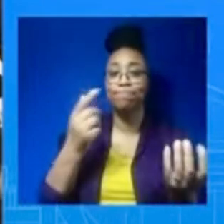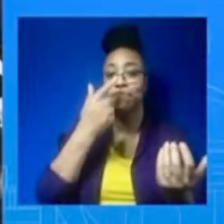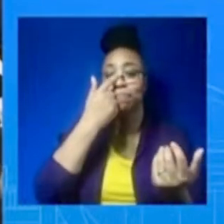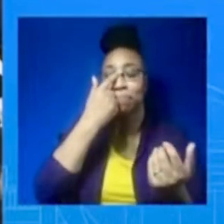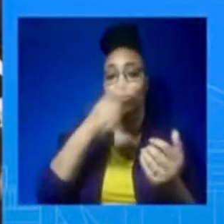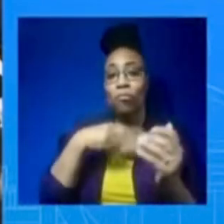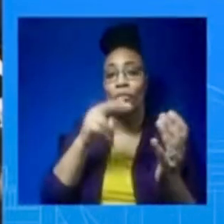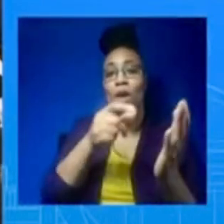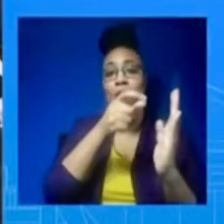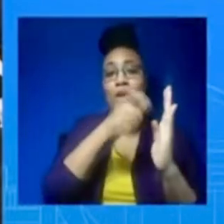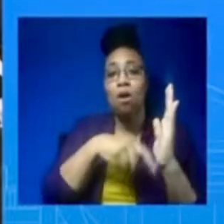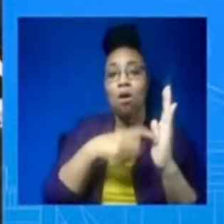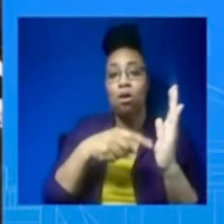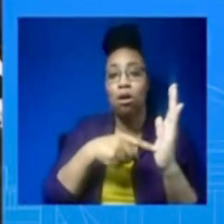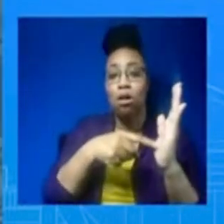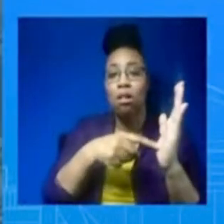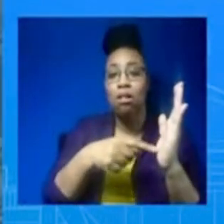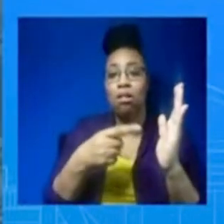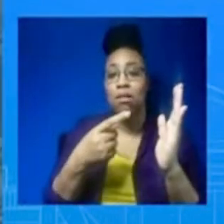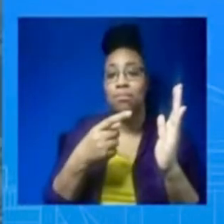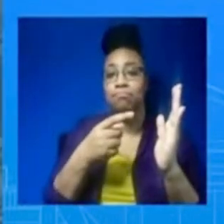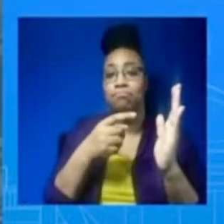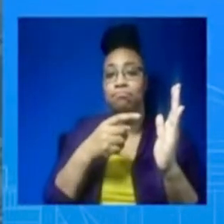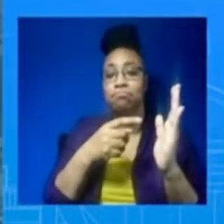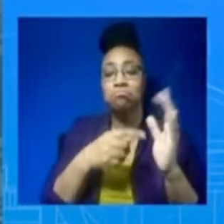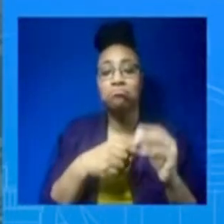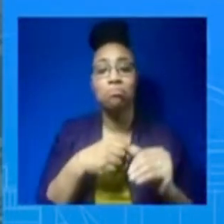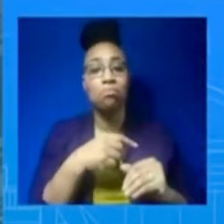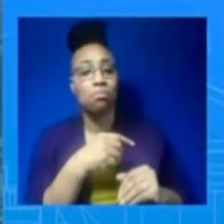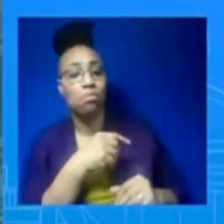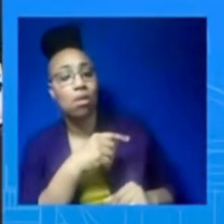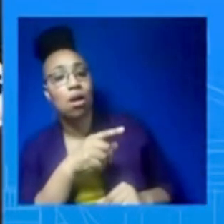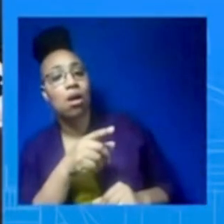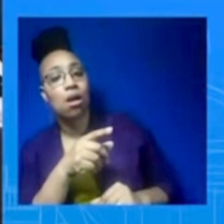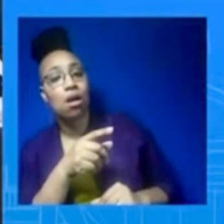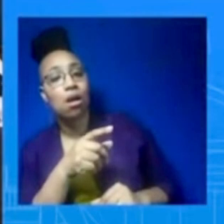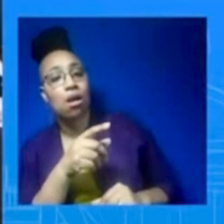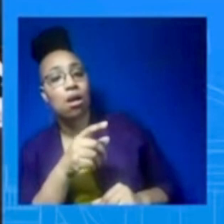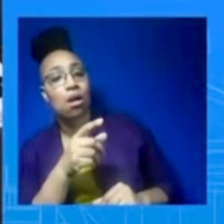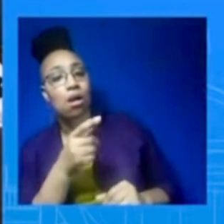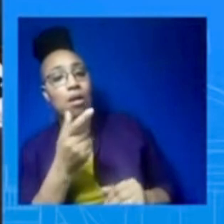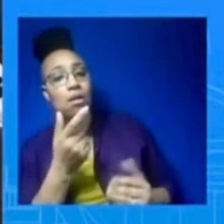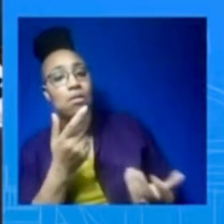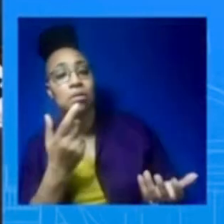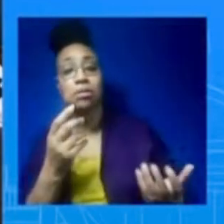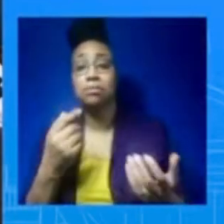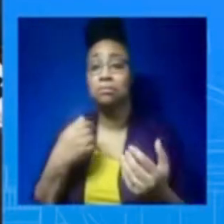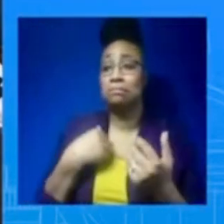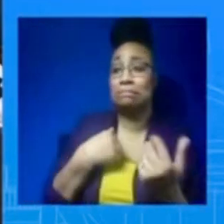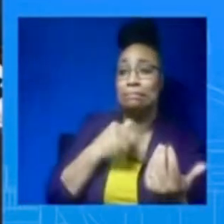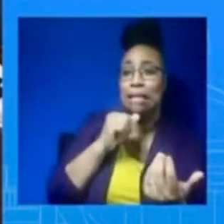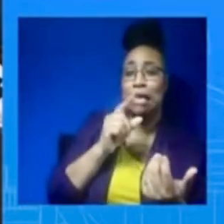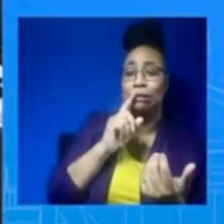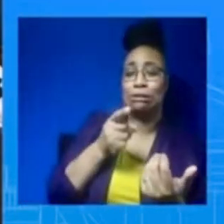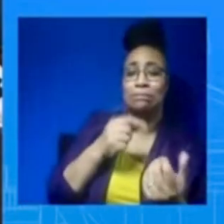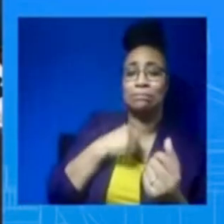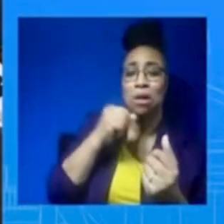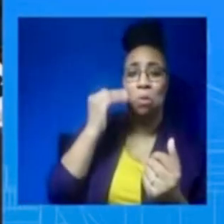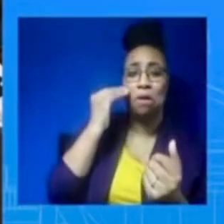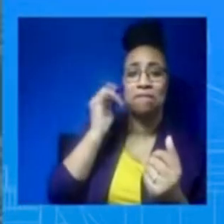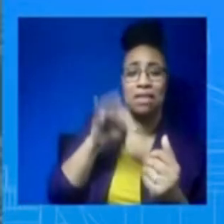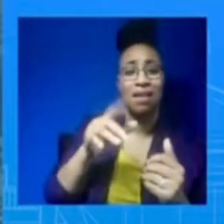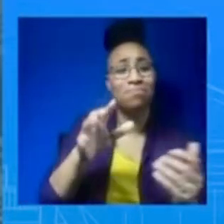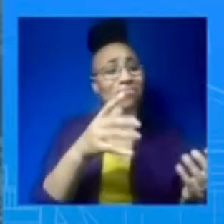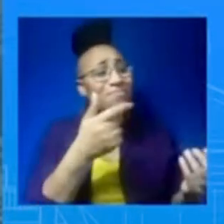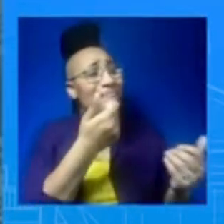that could be responsible for these? that I'm aware of, no. So you have no possible leads on where these objects might have come from? We don't,